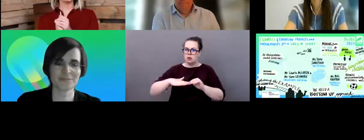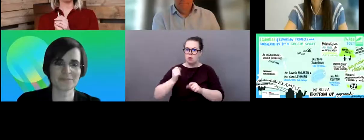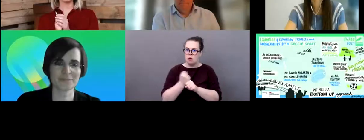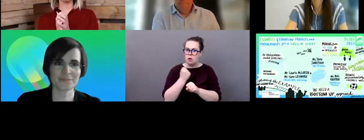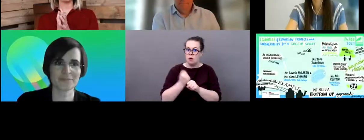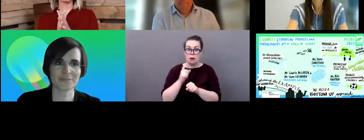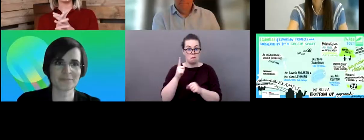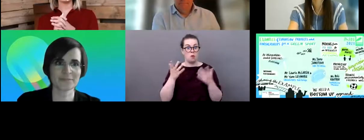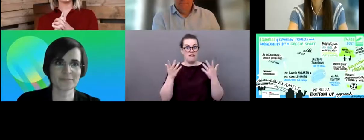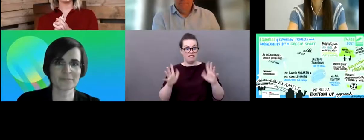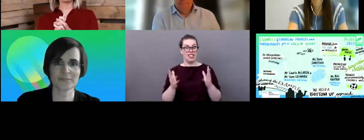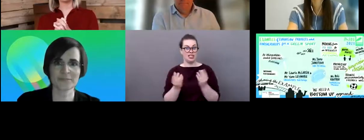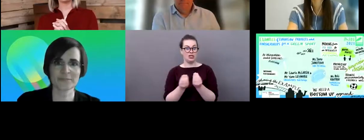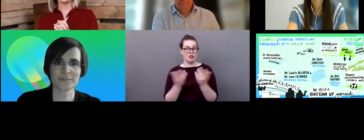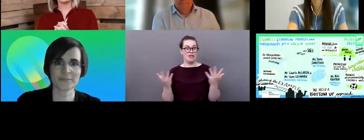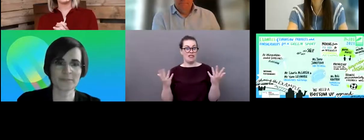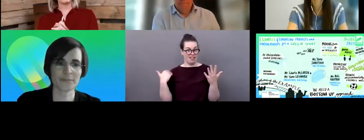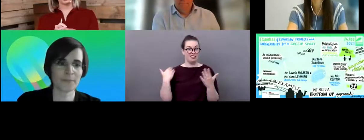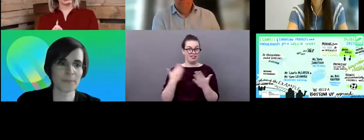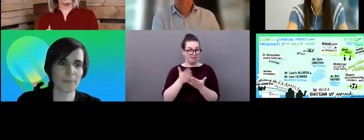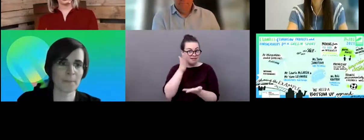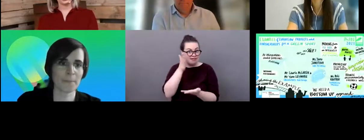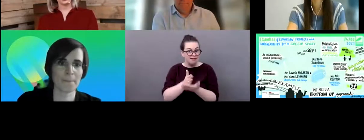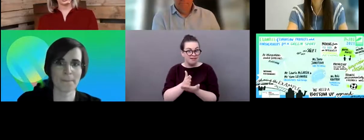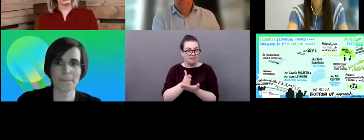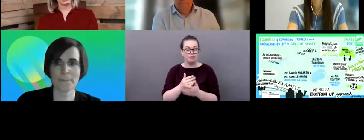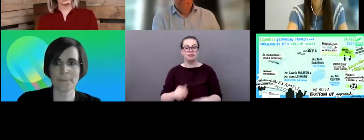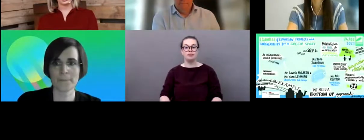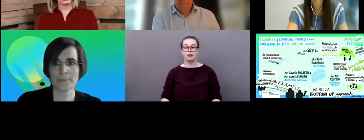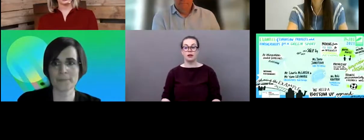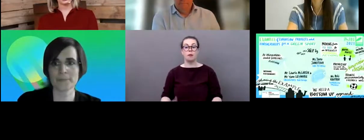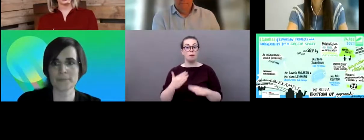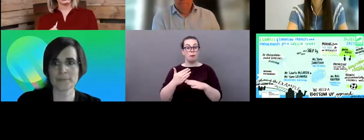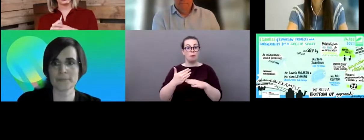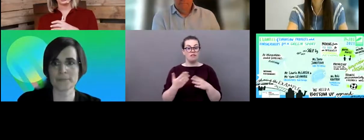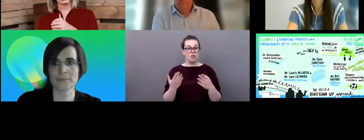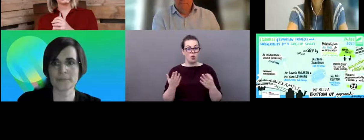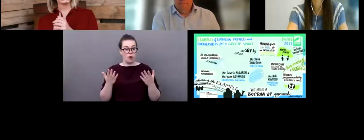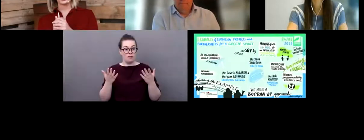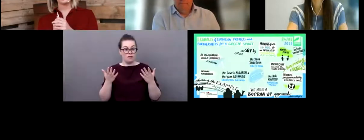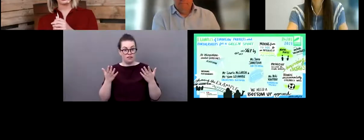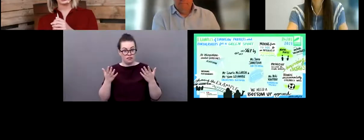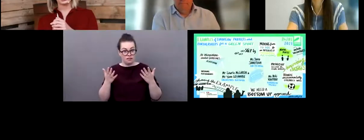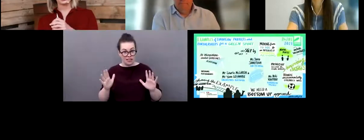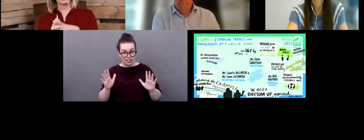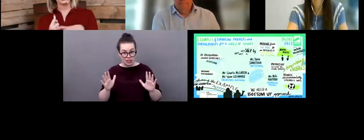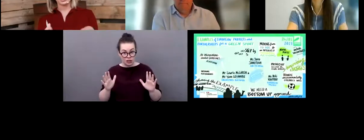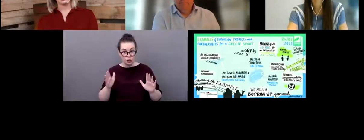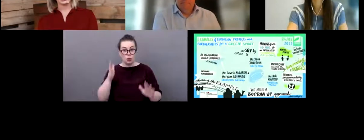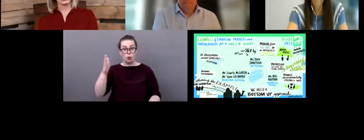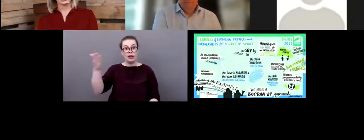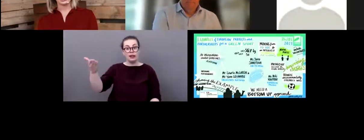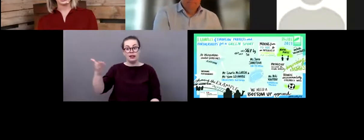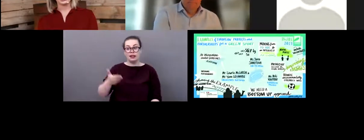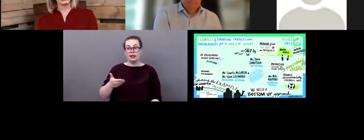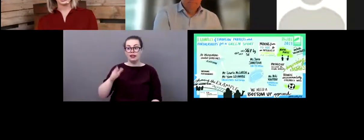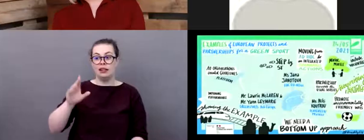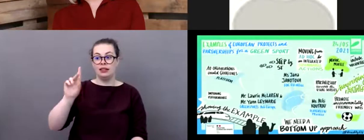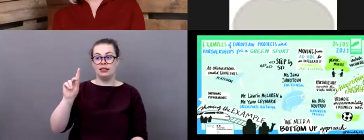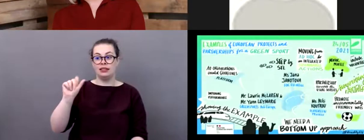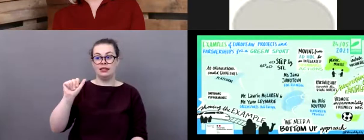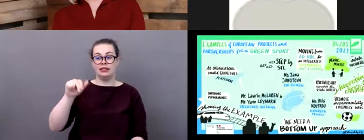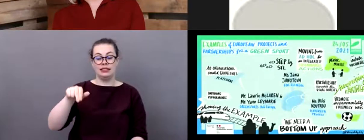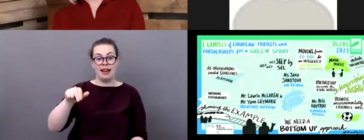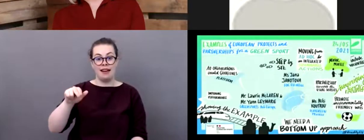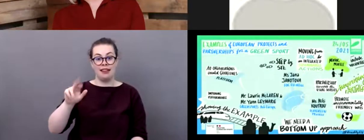Before we close this first morning of the conference, we will welcome Dan Riding. Dan Riding is